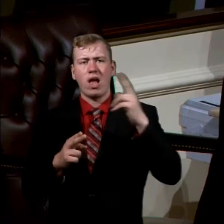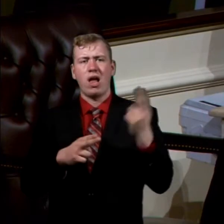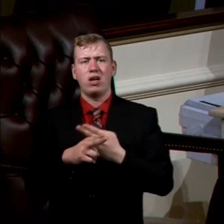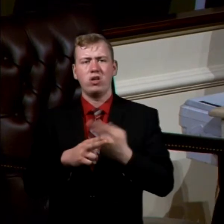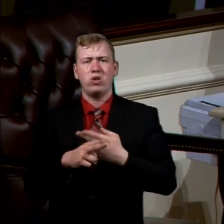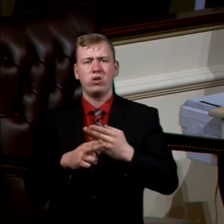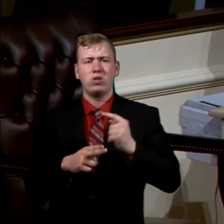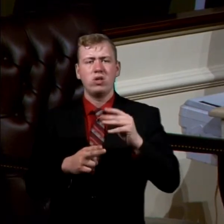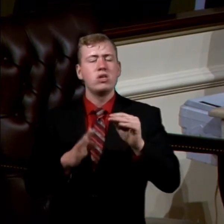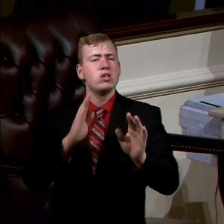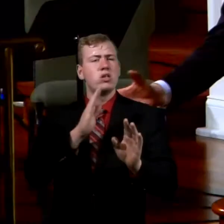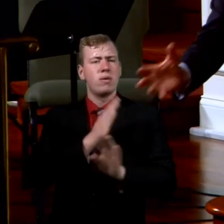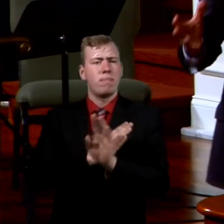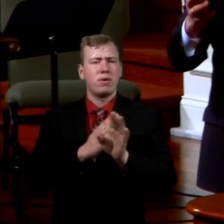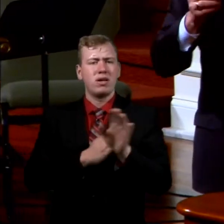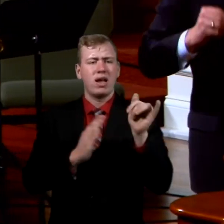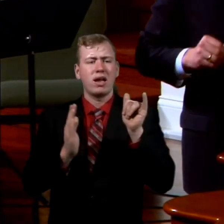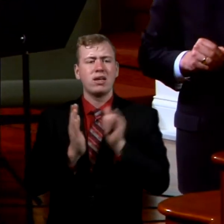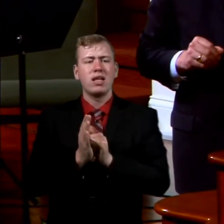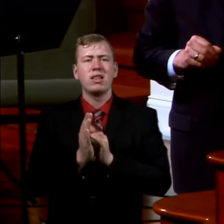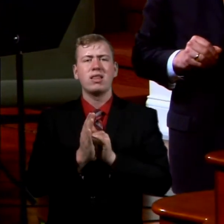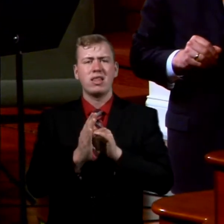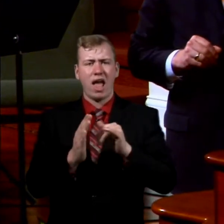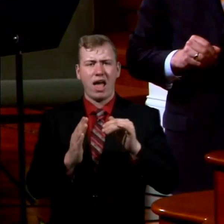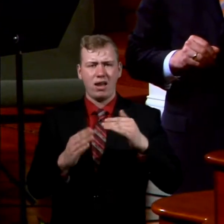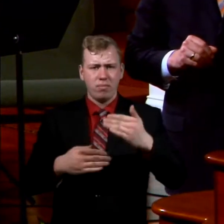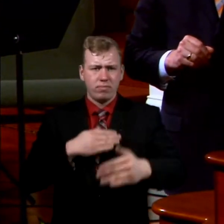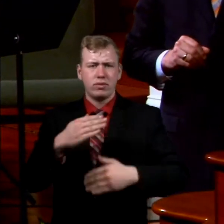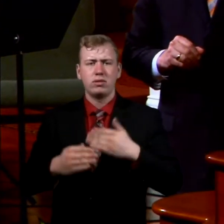to protect that particular process.